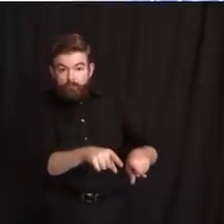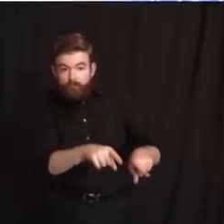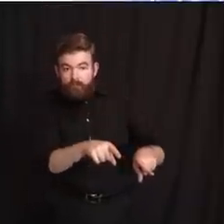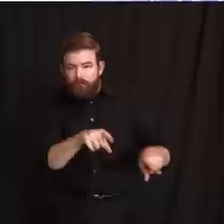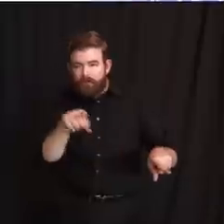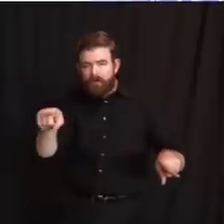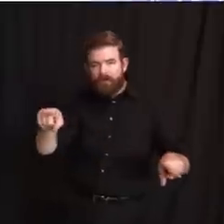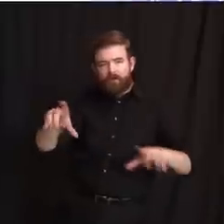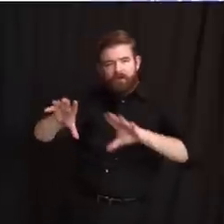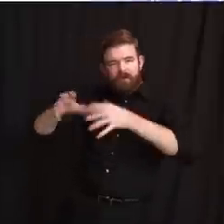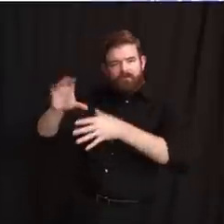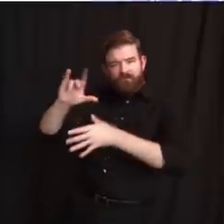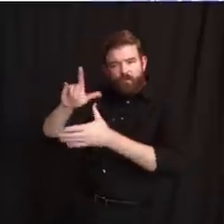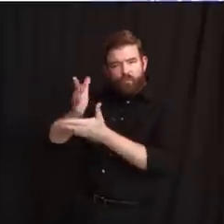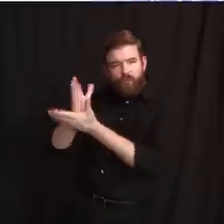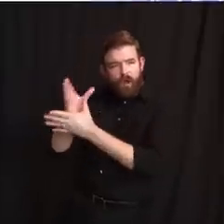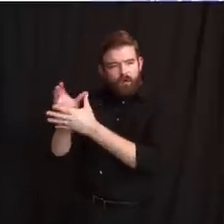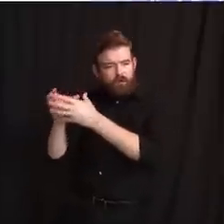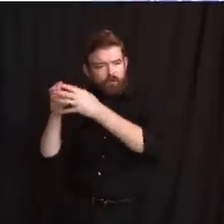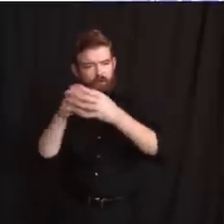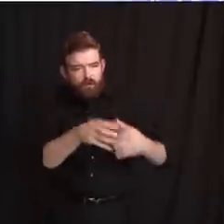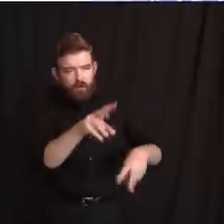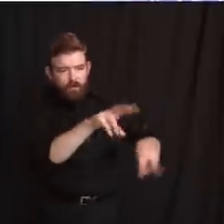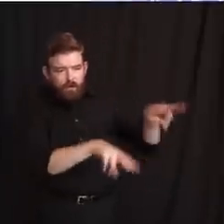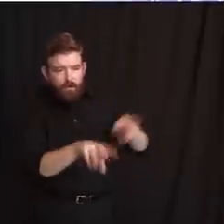community after a moment of collective trauma.